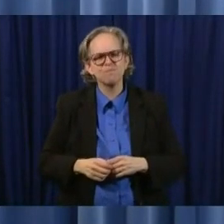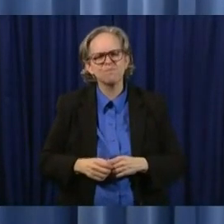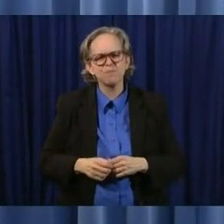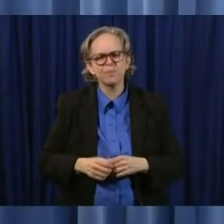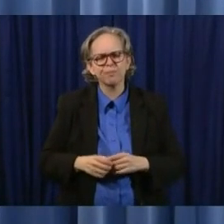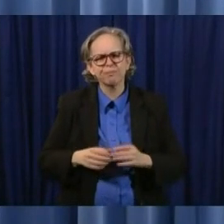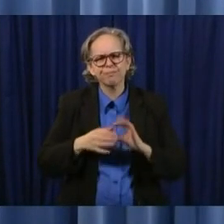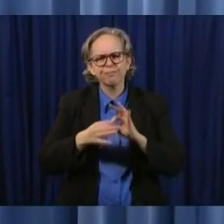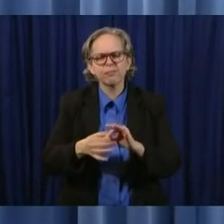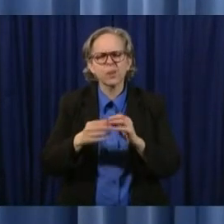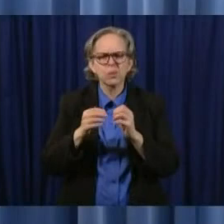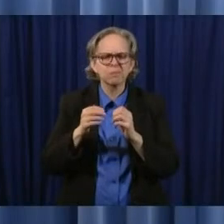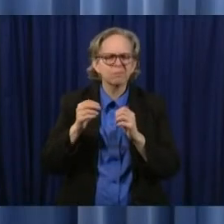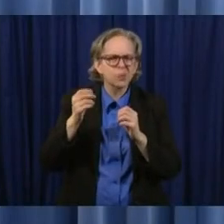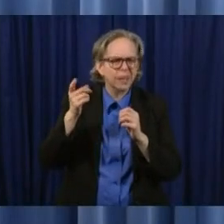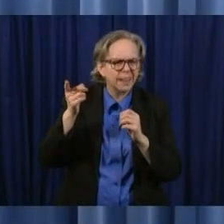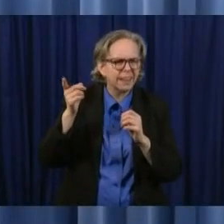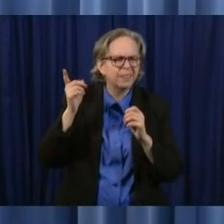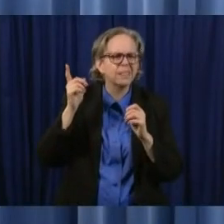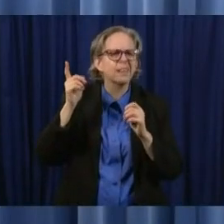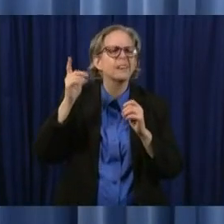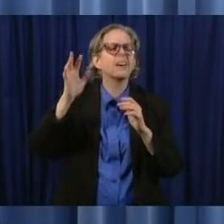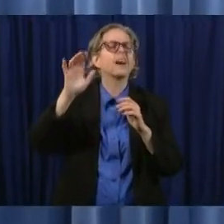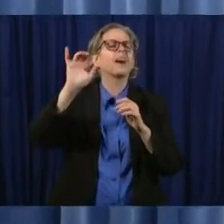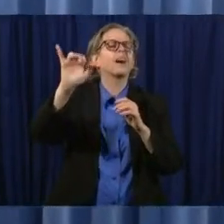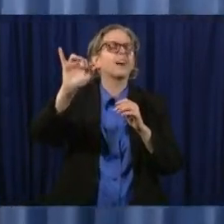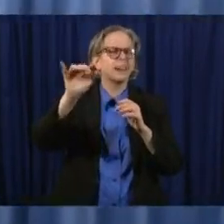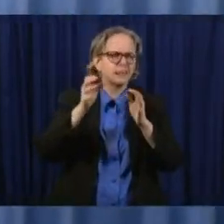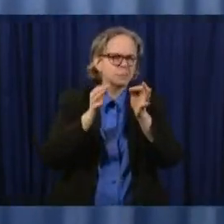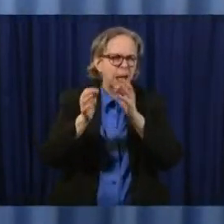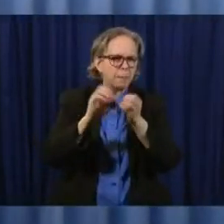face coverings John